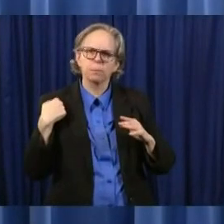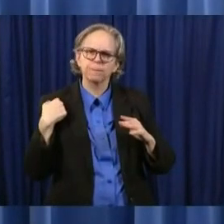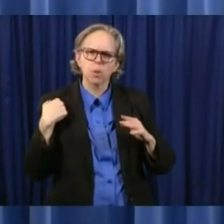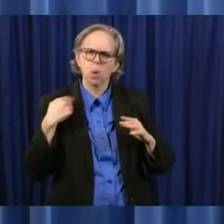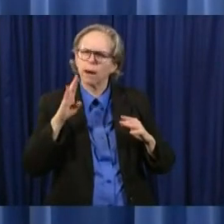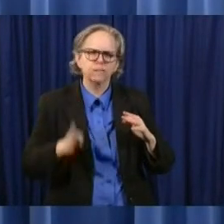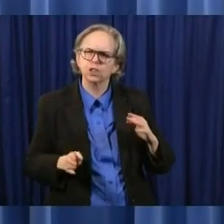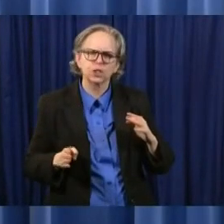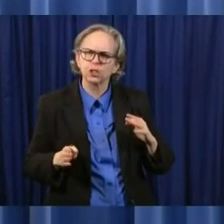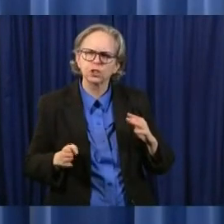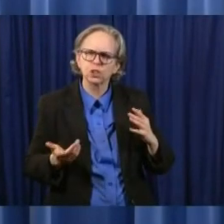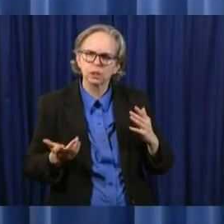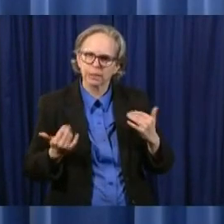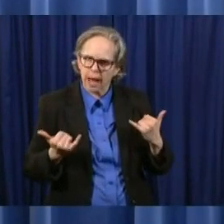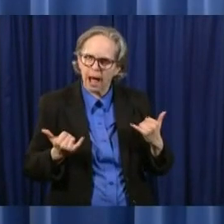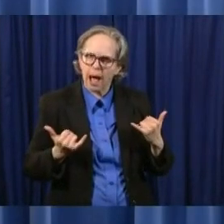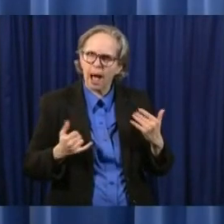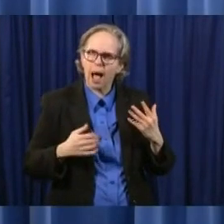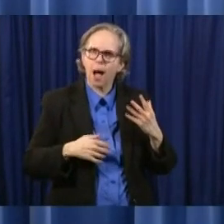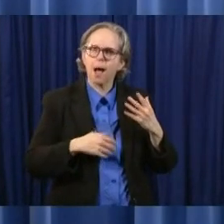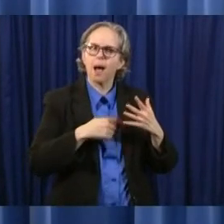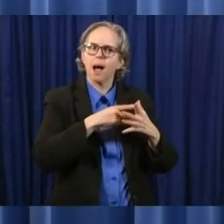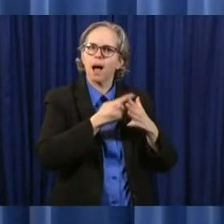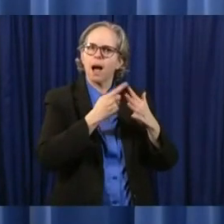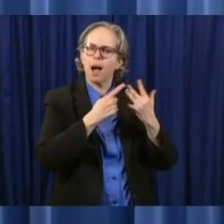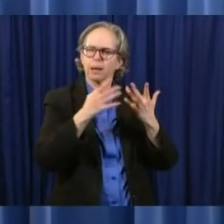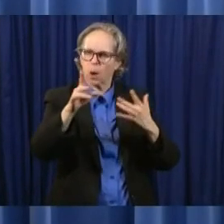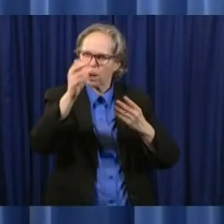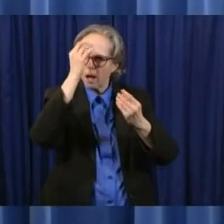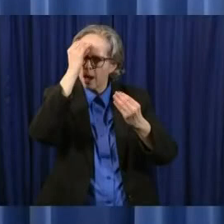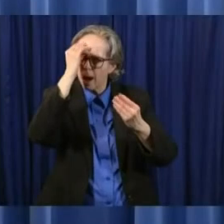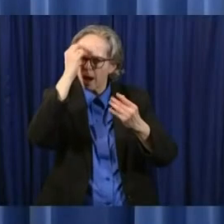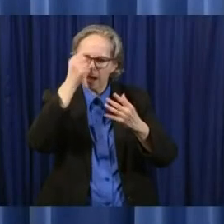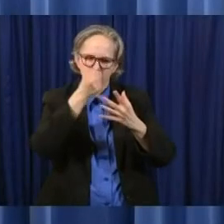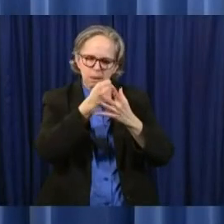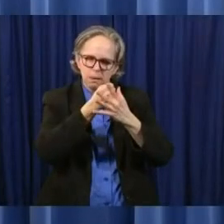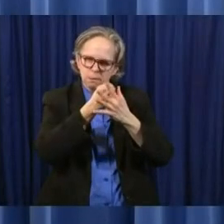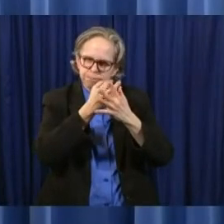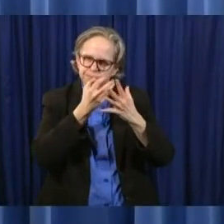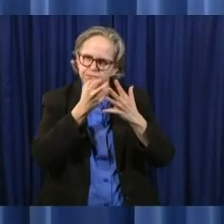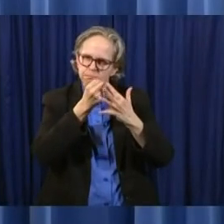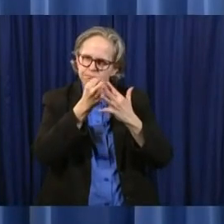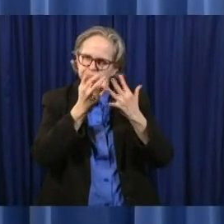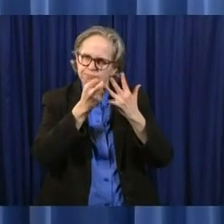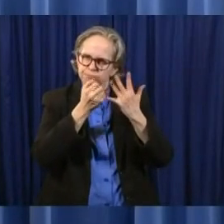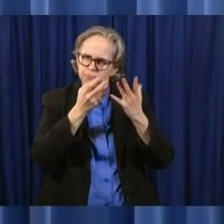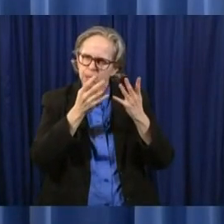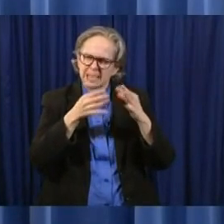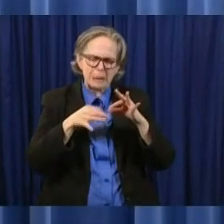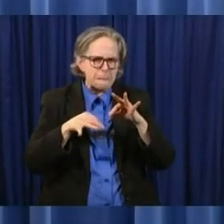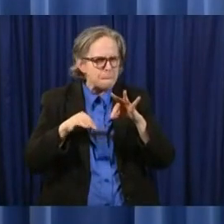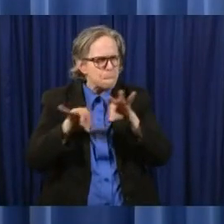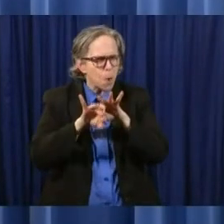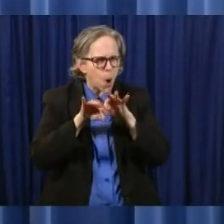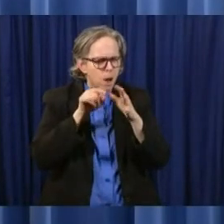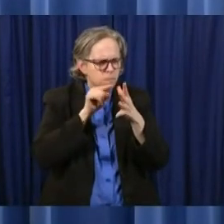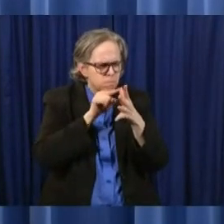thought out uh they are uh significant they involve